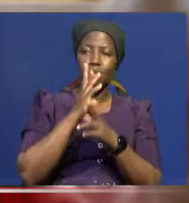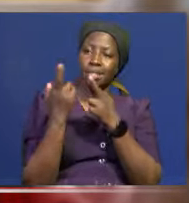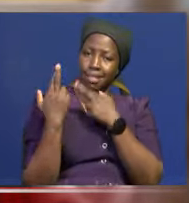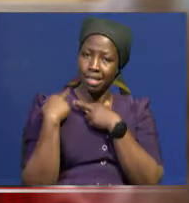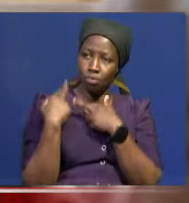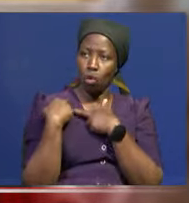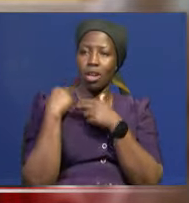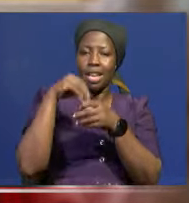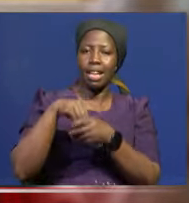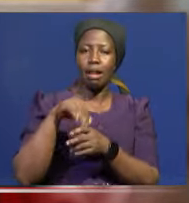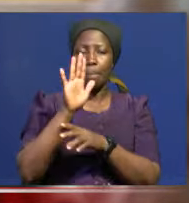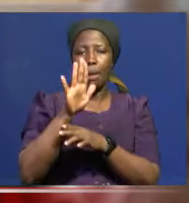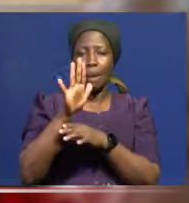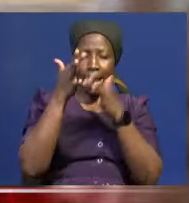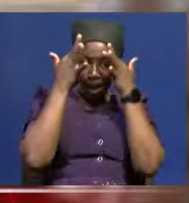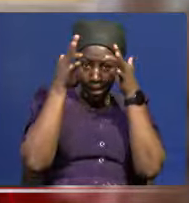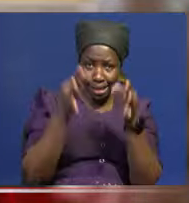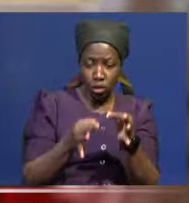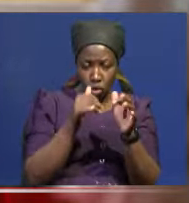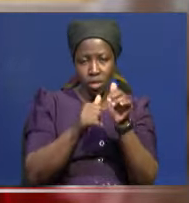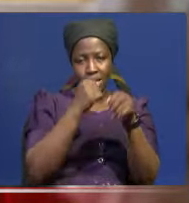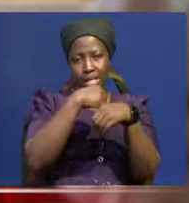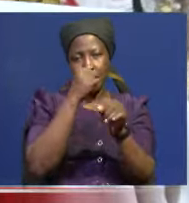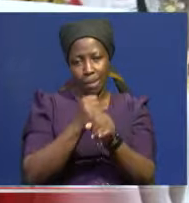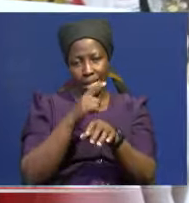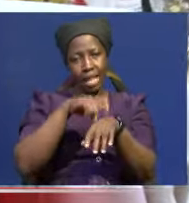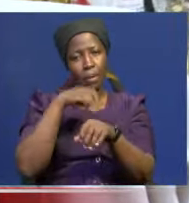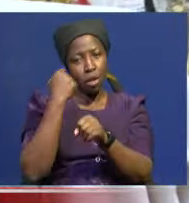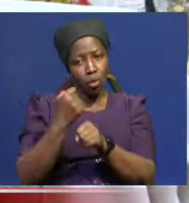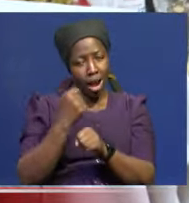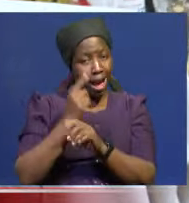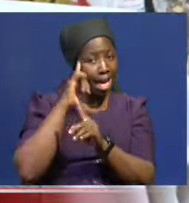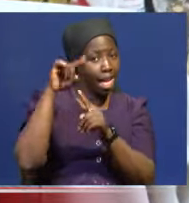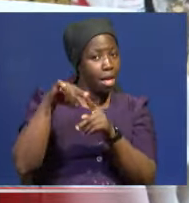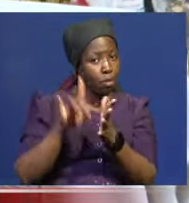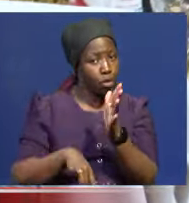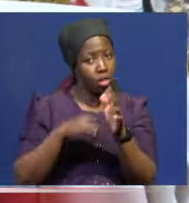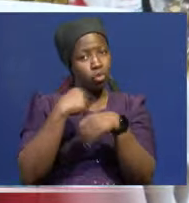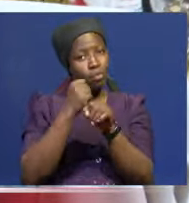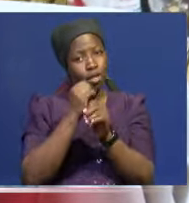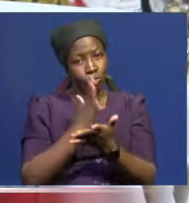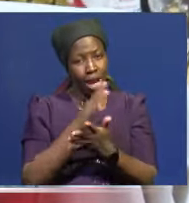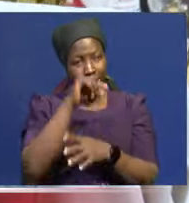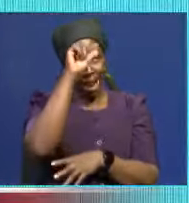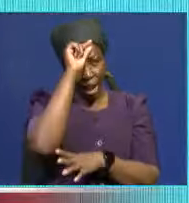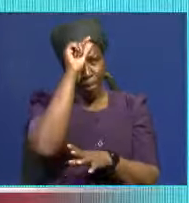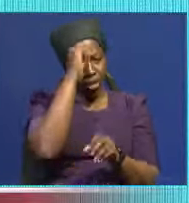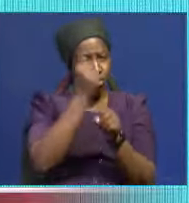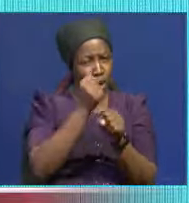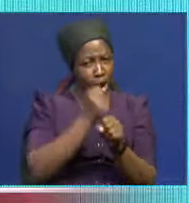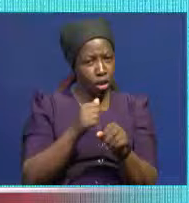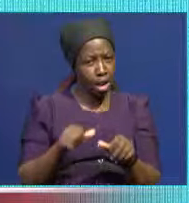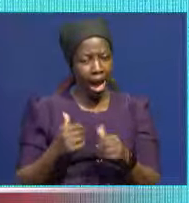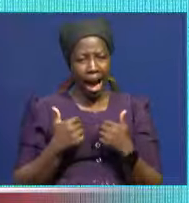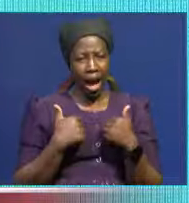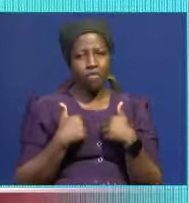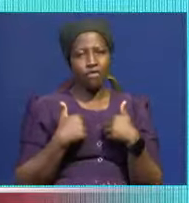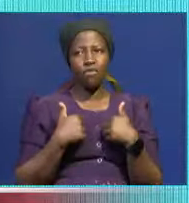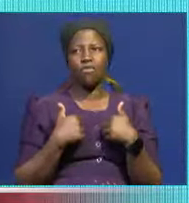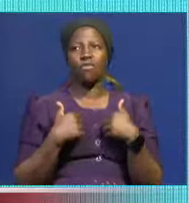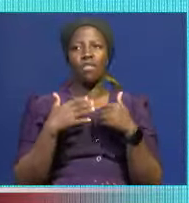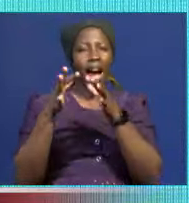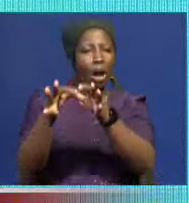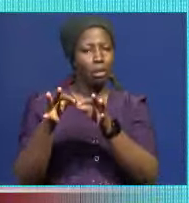katika utakelezaji wa majukumu yao, kwenye juhudi za kuimarisha wadilifu katika utakelezaji wa shugli serekali ni. There is no room